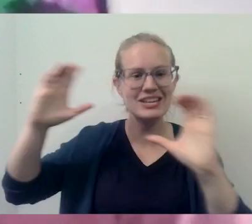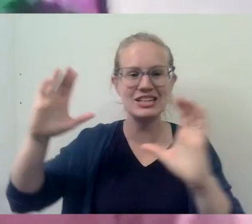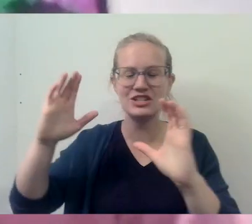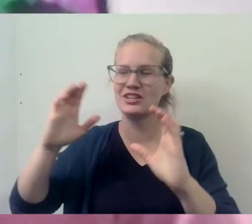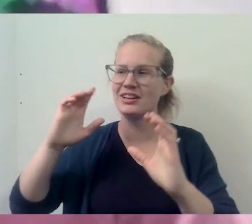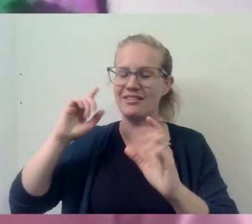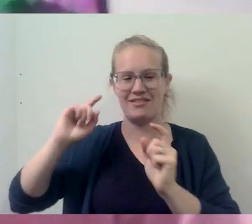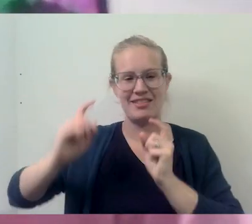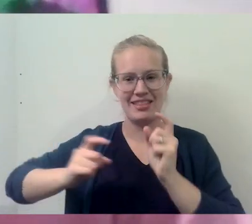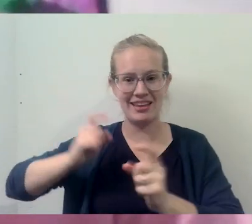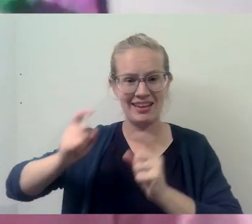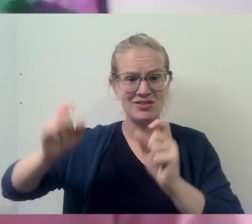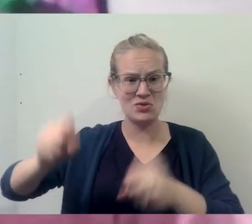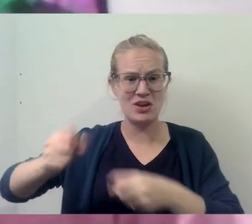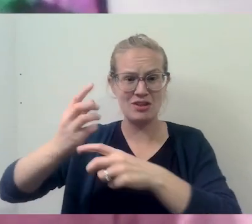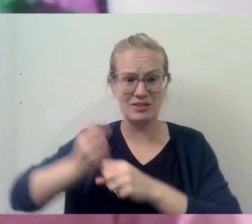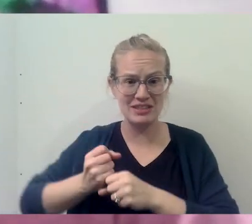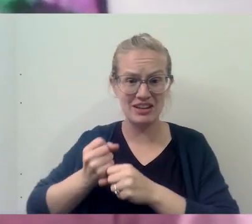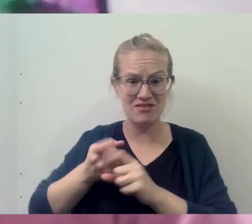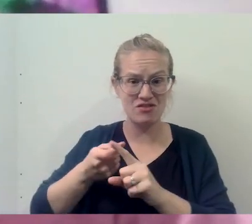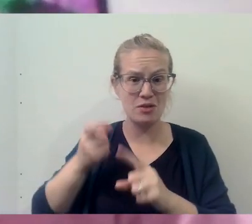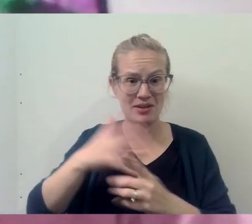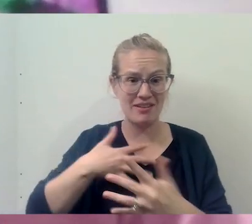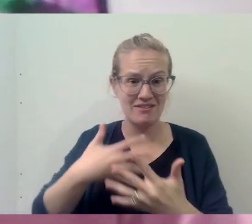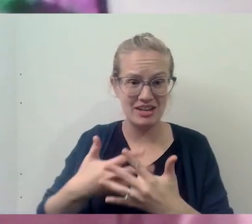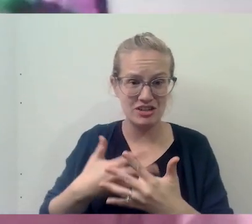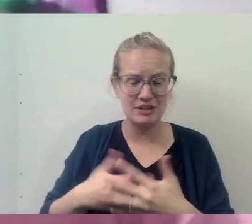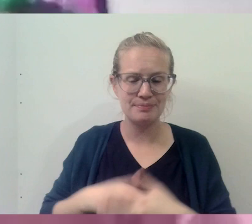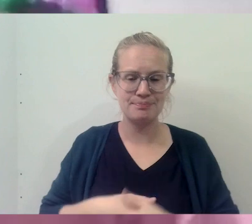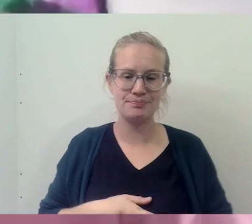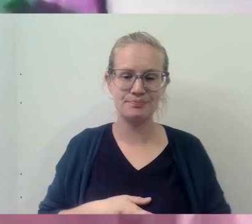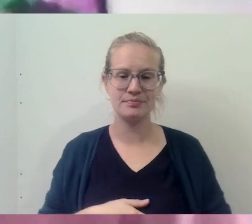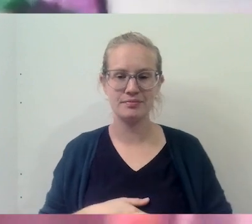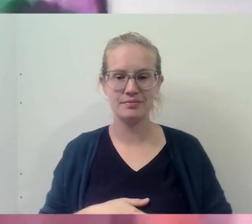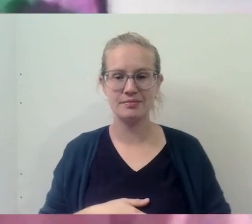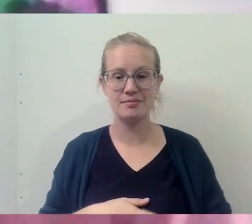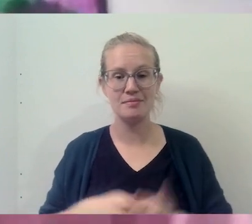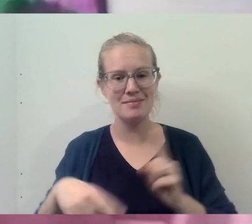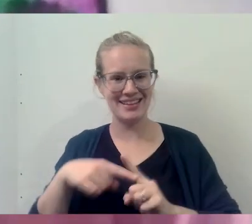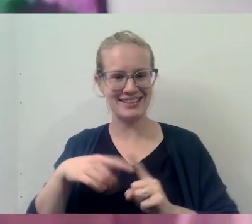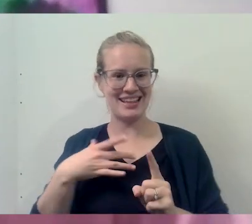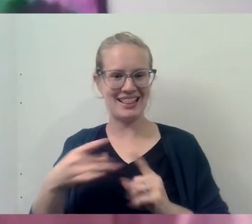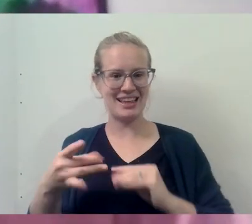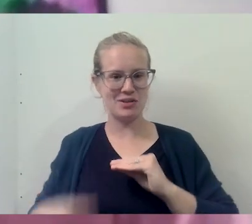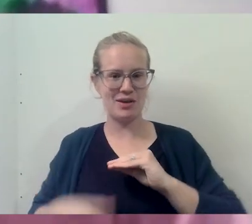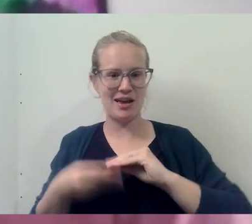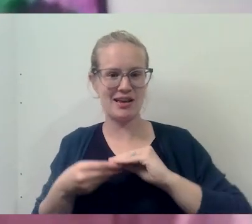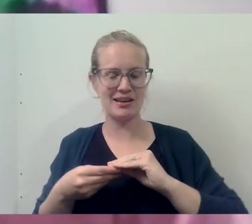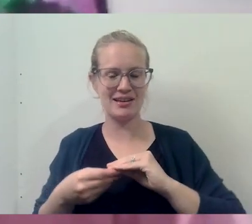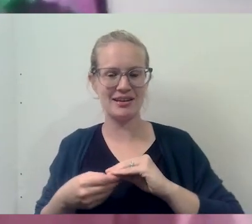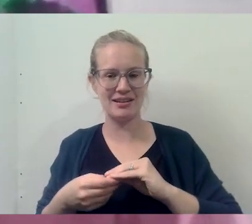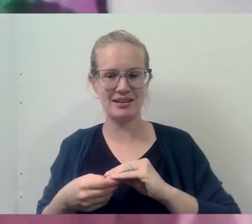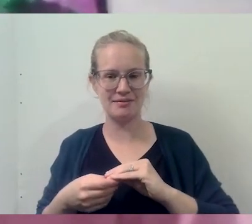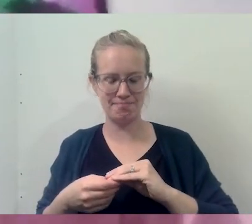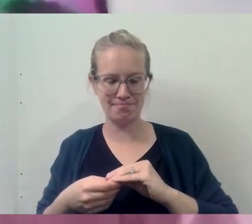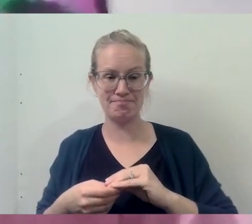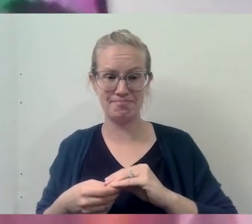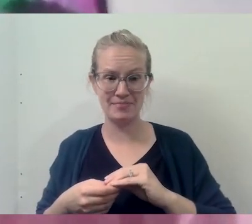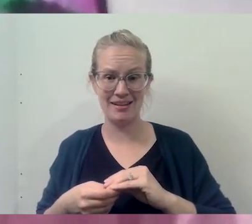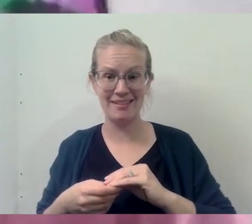the gifts that one can receive from confession. Um, and I liked how you kind of added in the fact that, yeah,